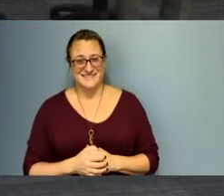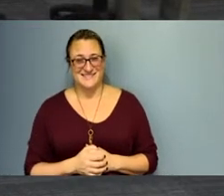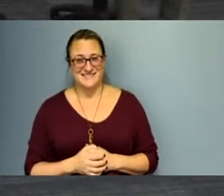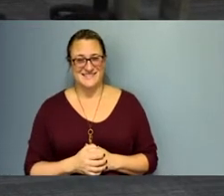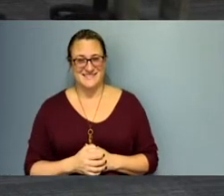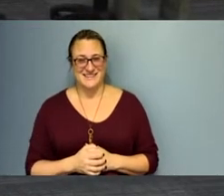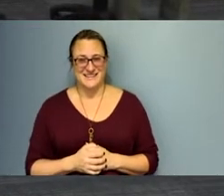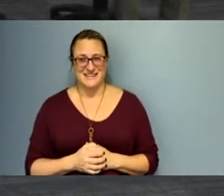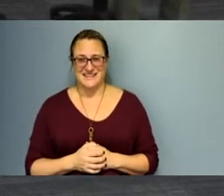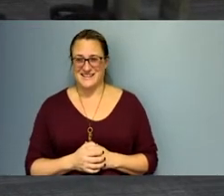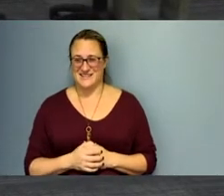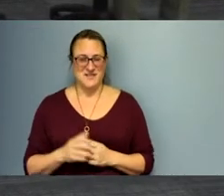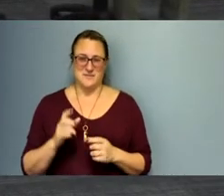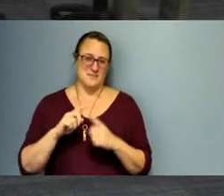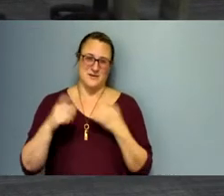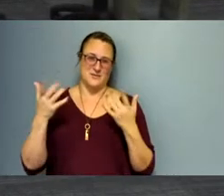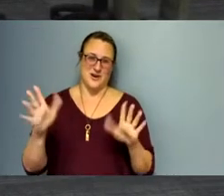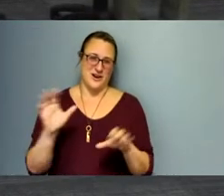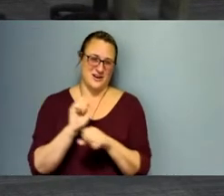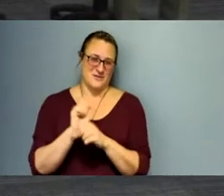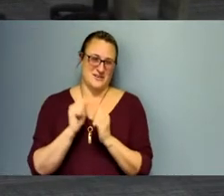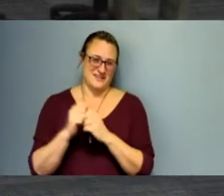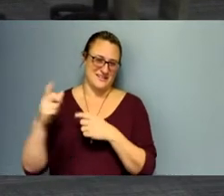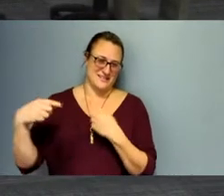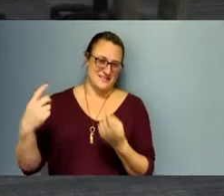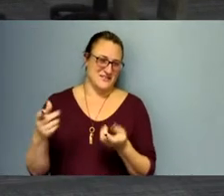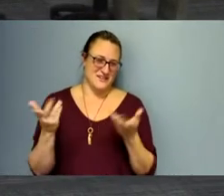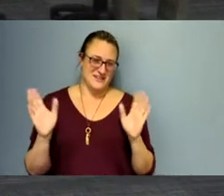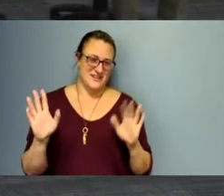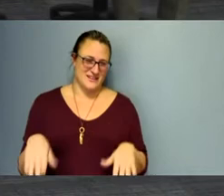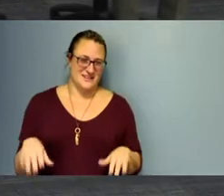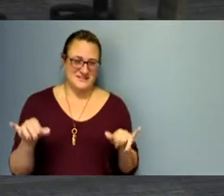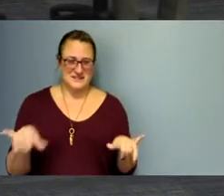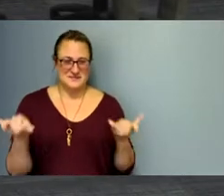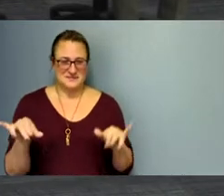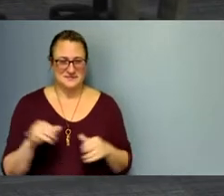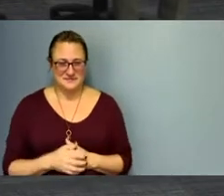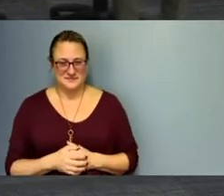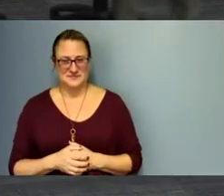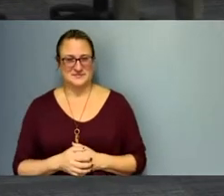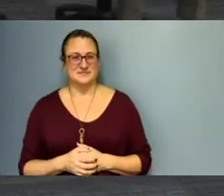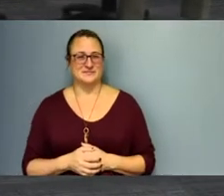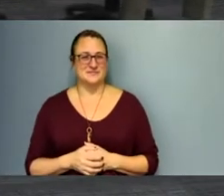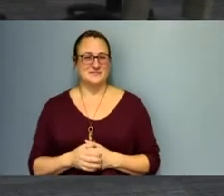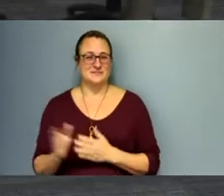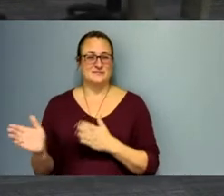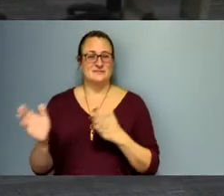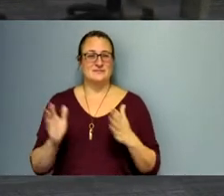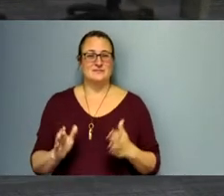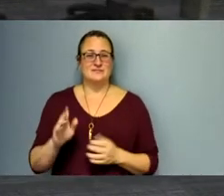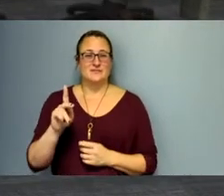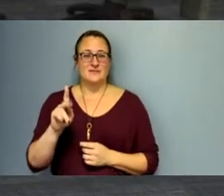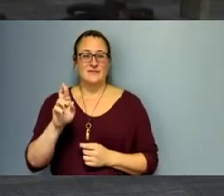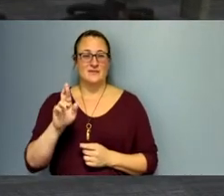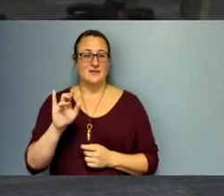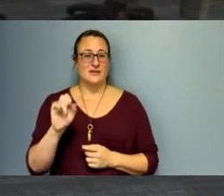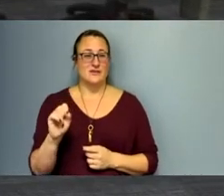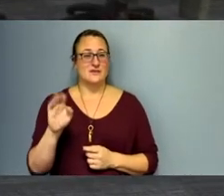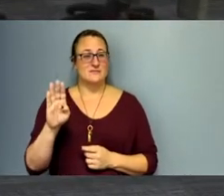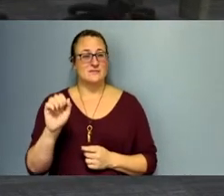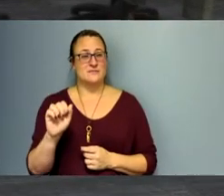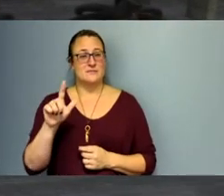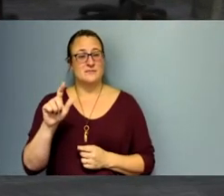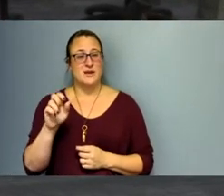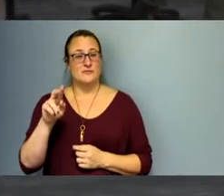I've been working with everybody for years already, so it's just a continuation. I'm glad to be here. Good morning, everyone. I'm Chris Ballerini. the